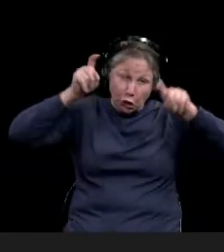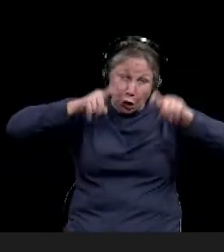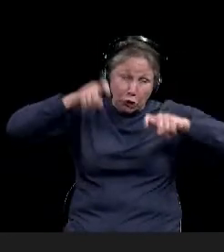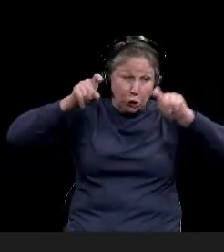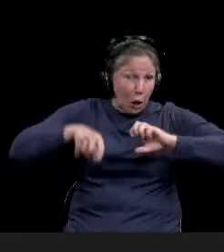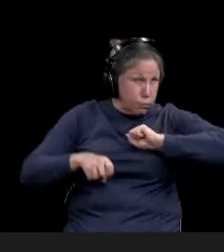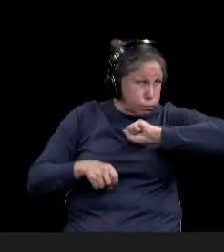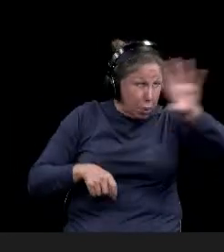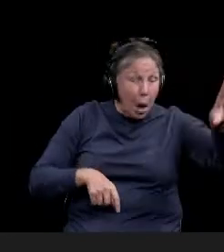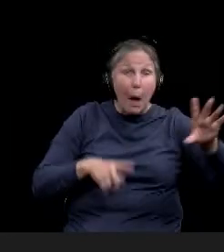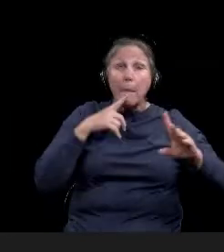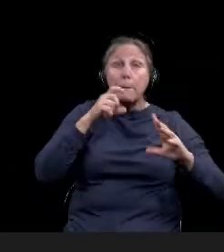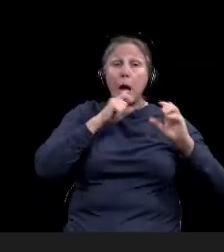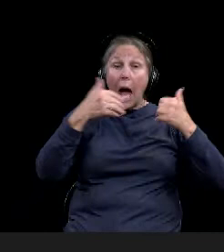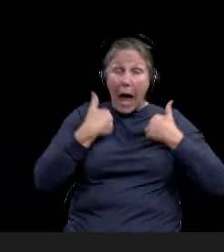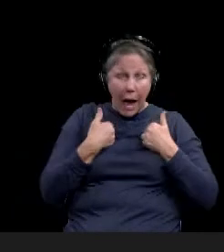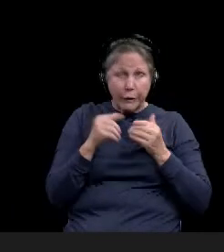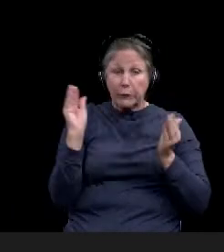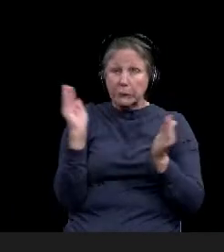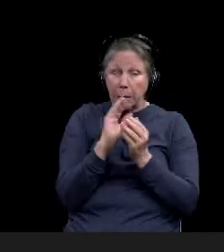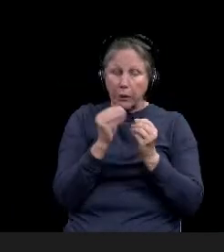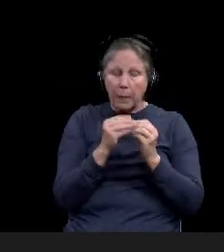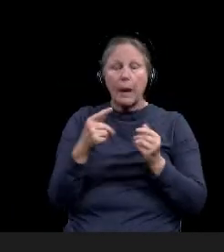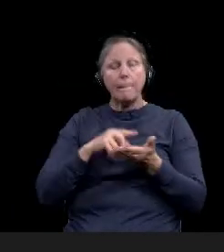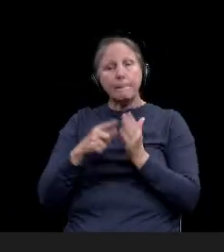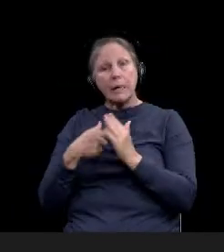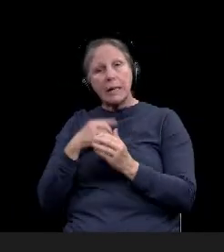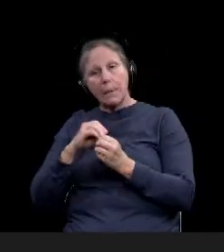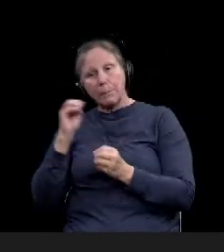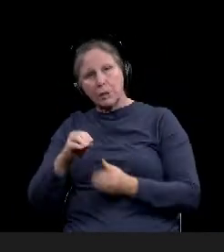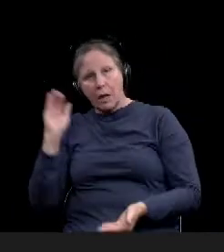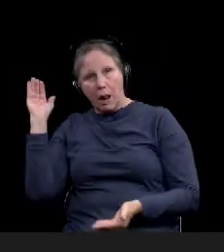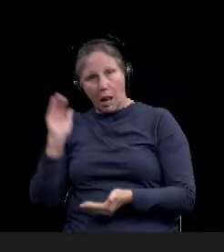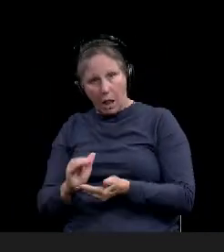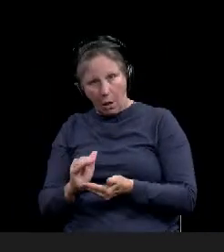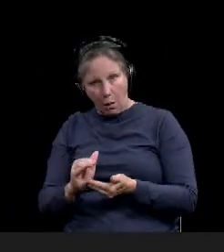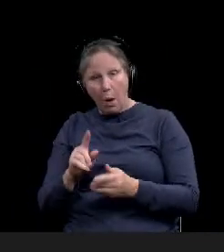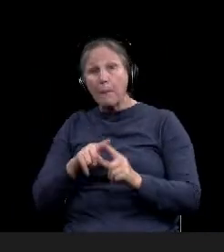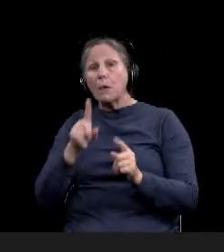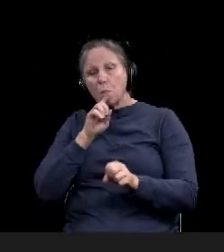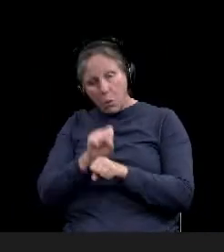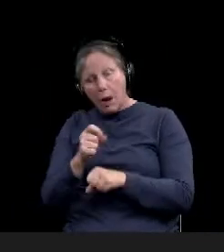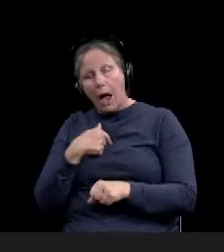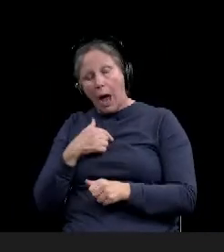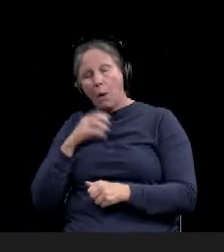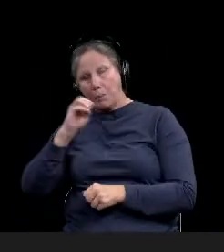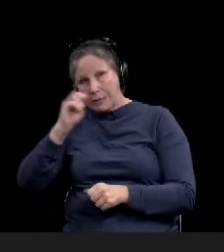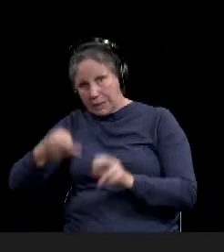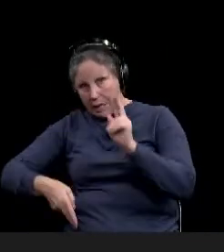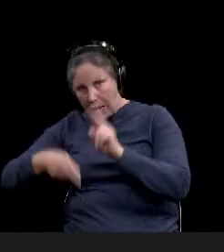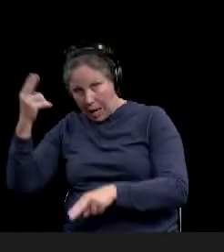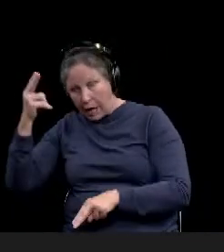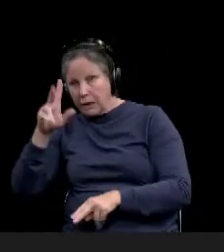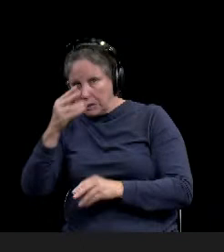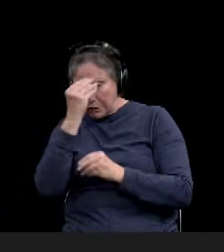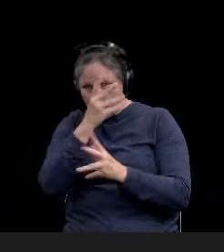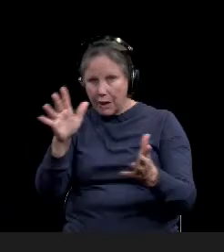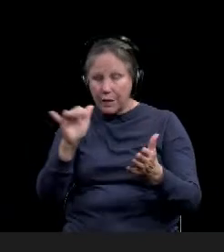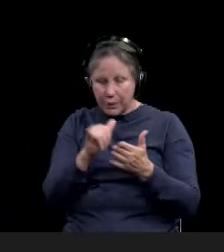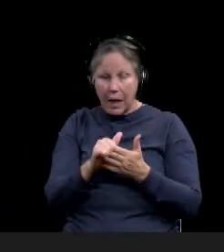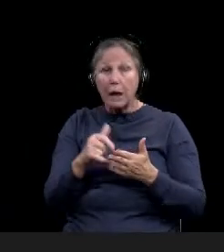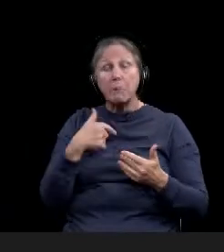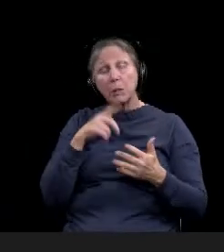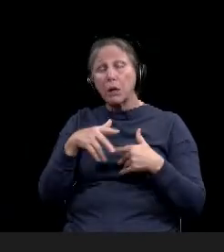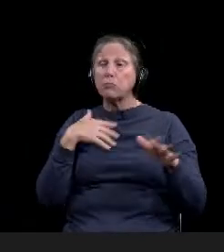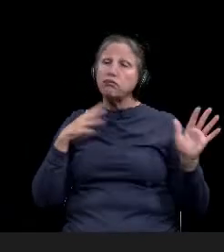two weeks in our positivity rate. So just be aware of that. And, you know, we need, it's a, it's another indication that we can't become